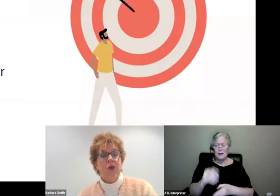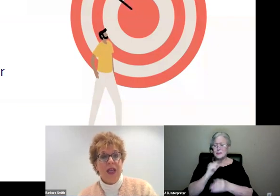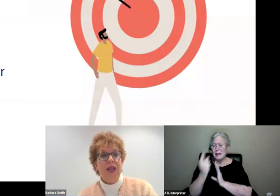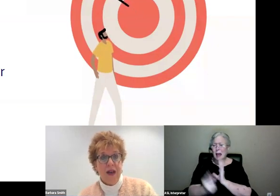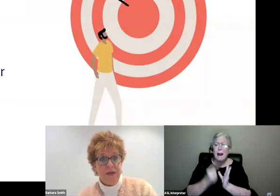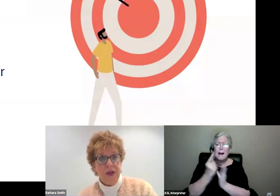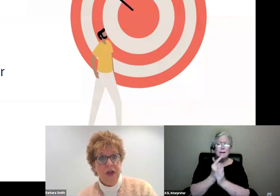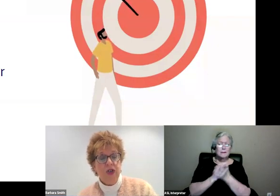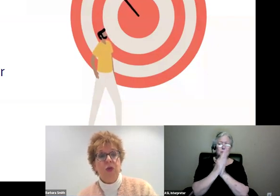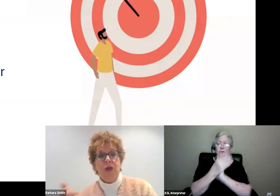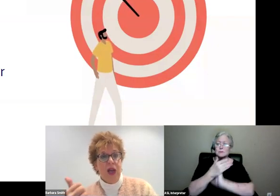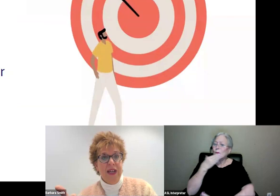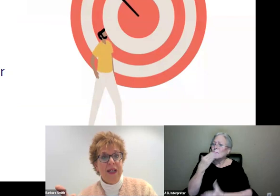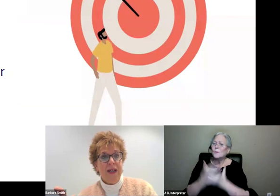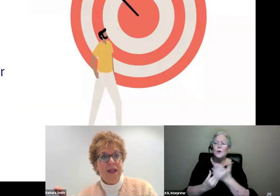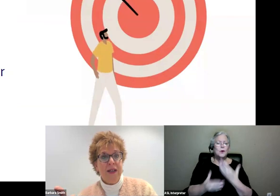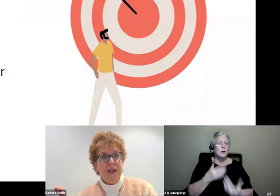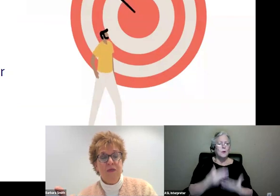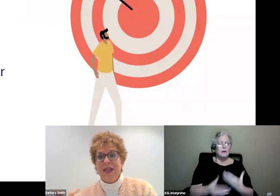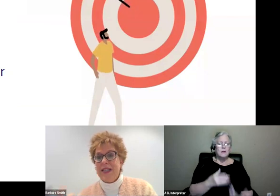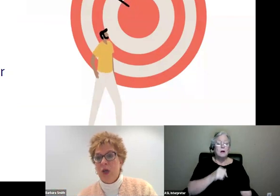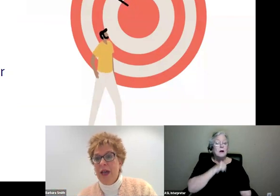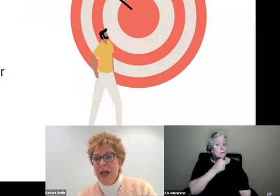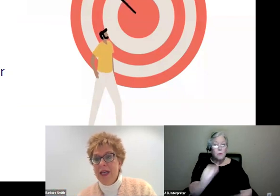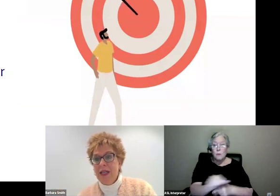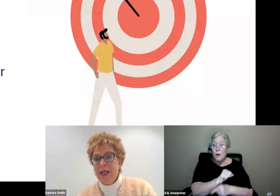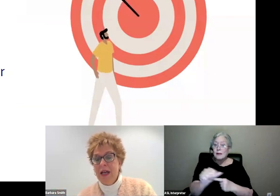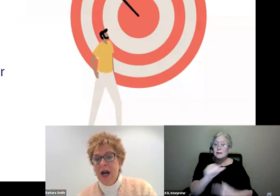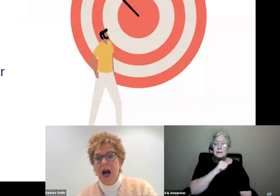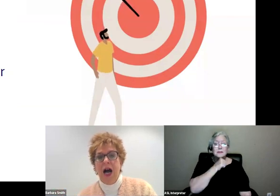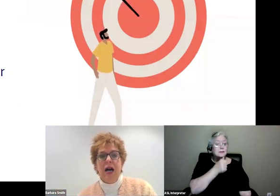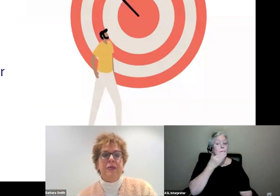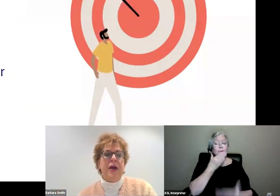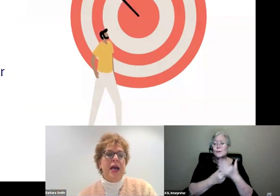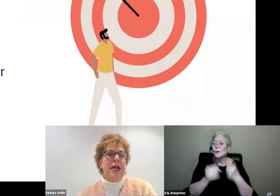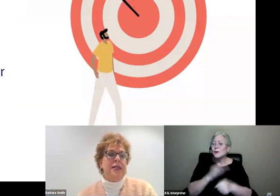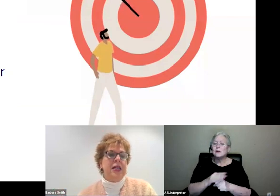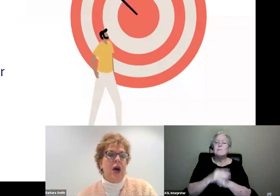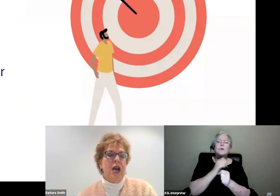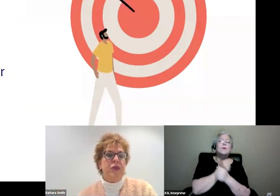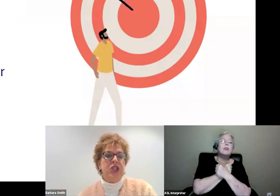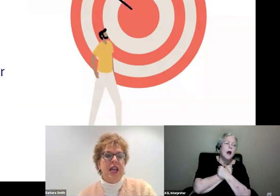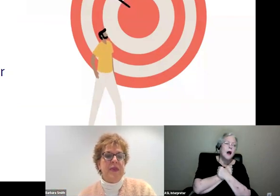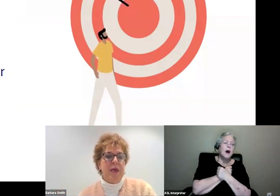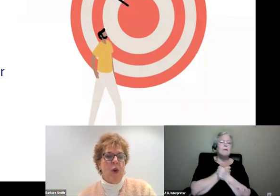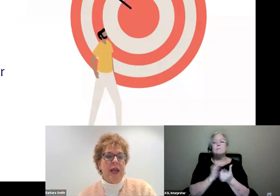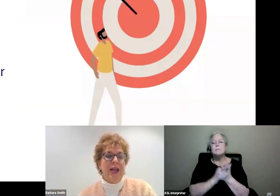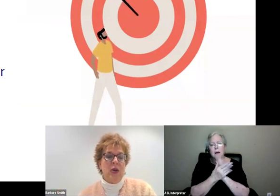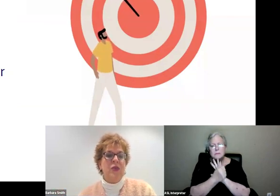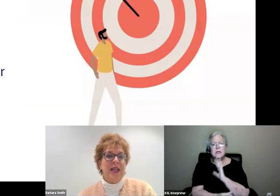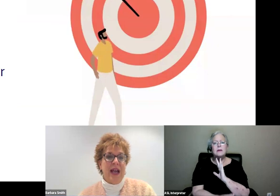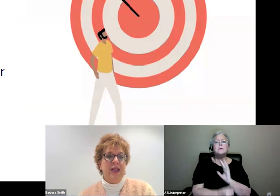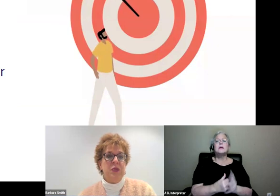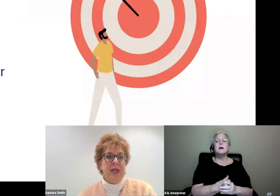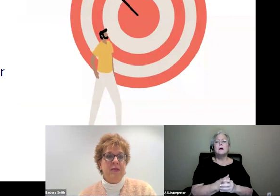good enough to love it, be skilled at it. And so I appreciate that point.